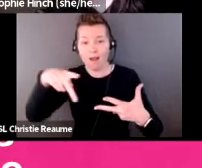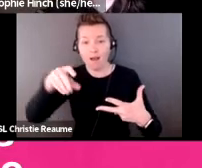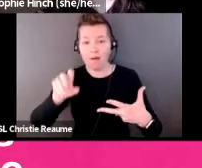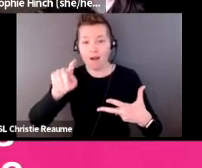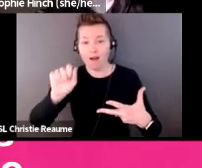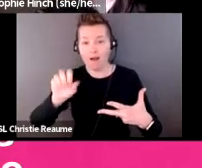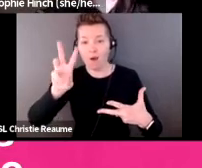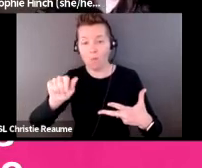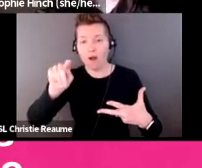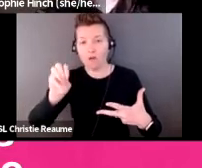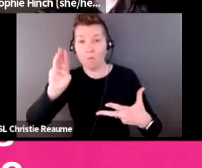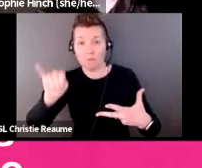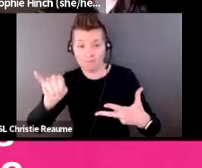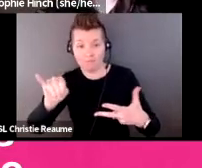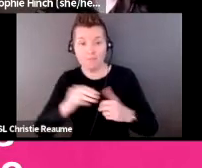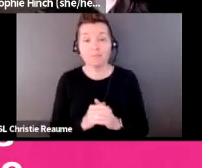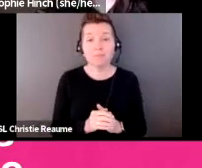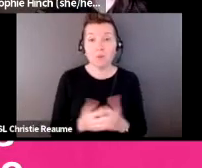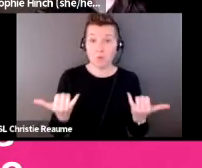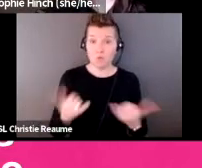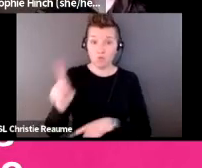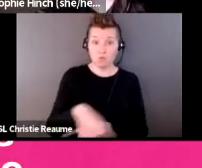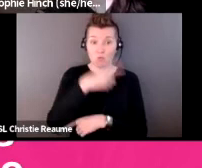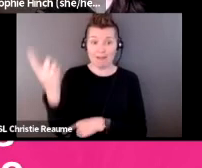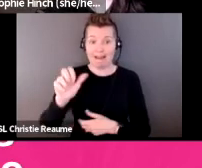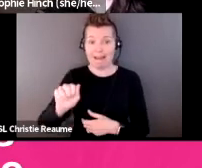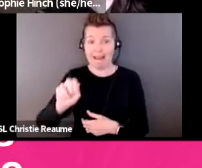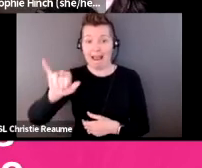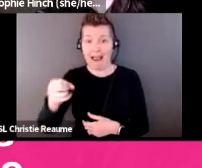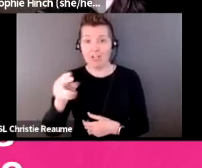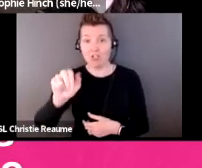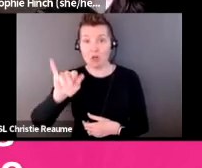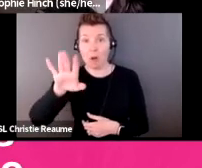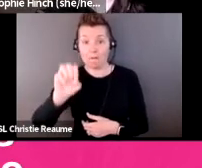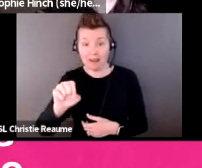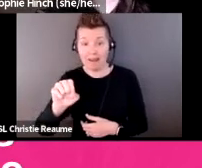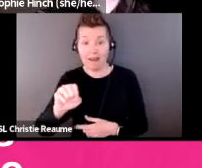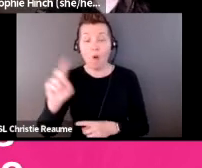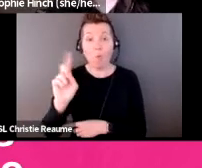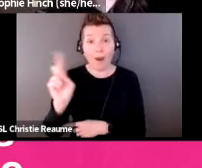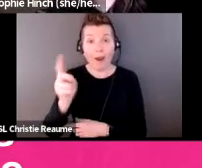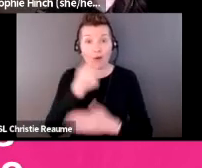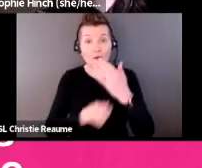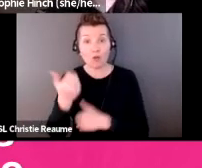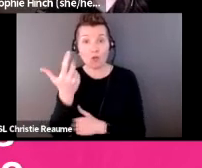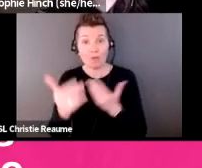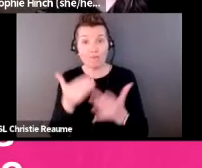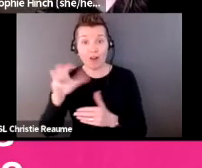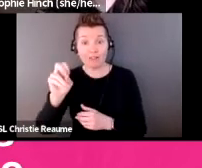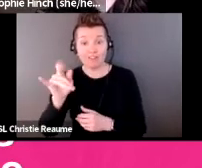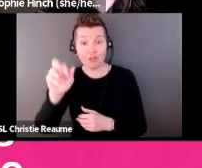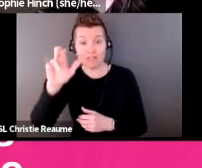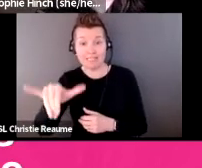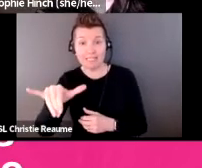Today, the Anishinaabe of the Three Friars Confederacy are represented by Walpole Island First